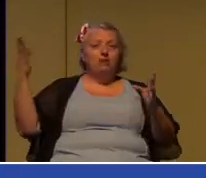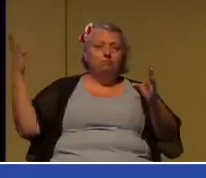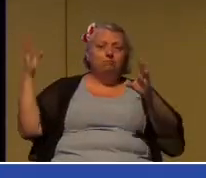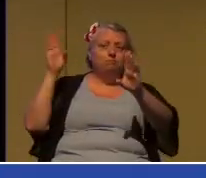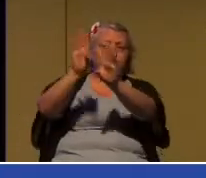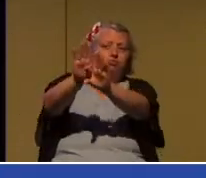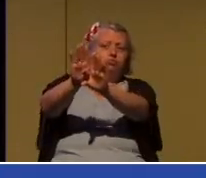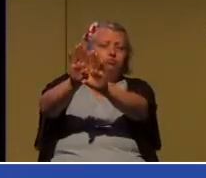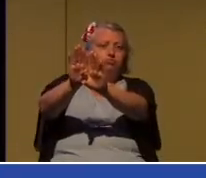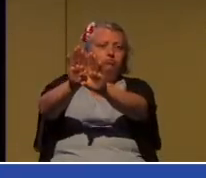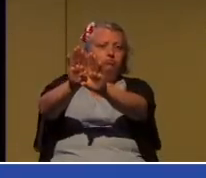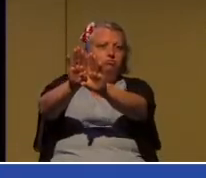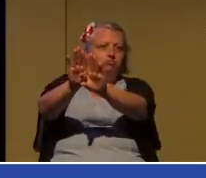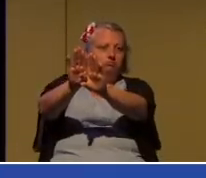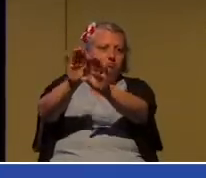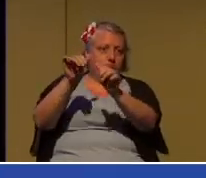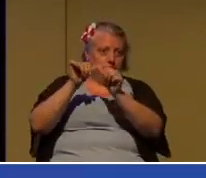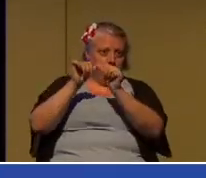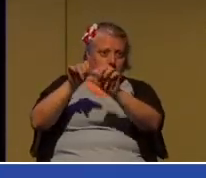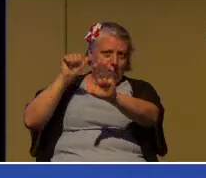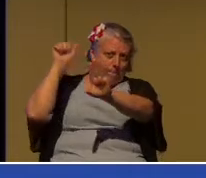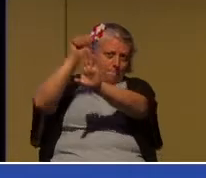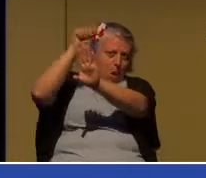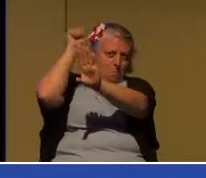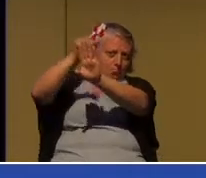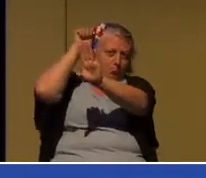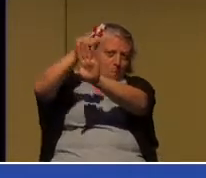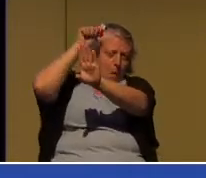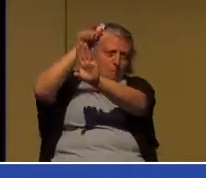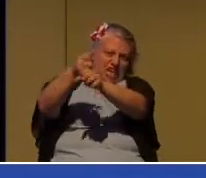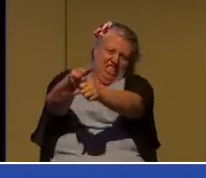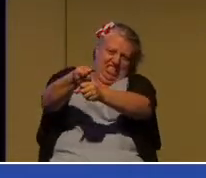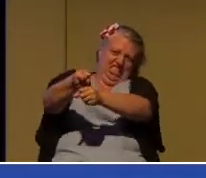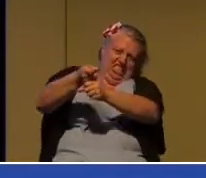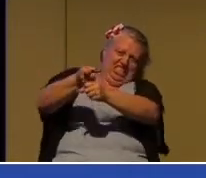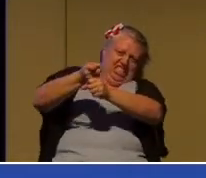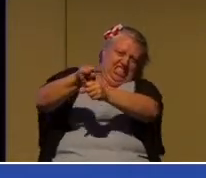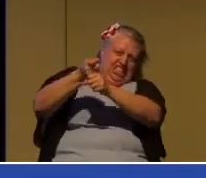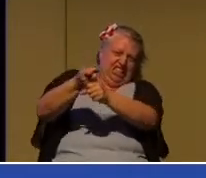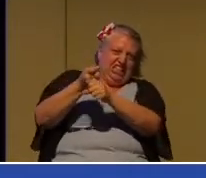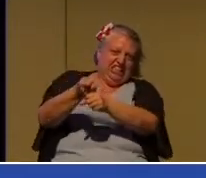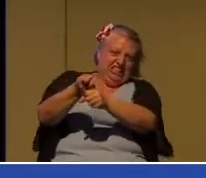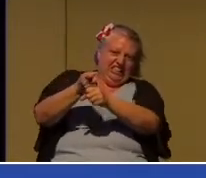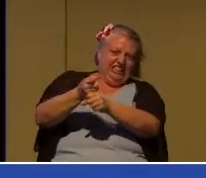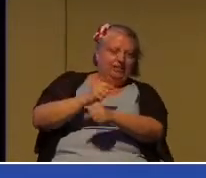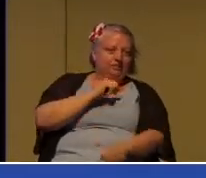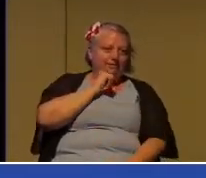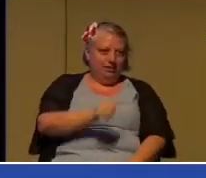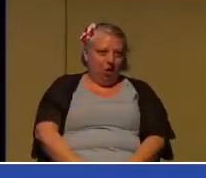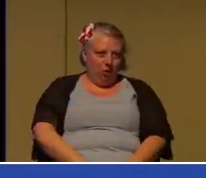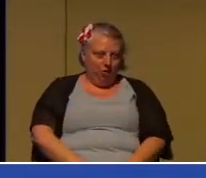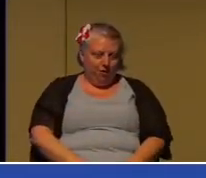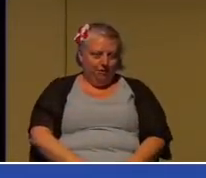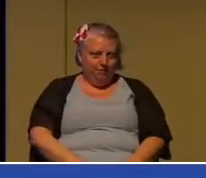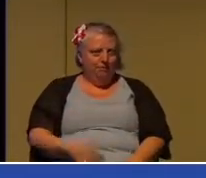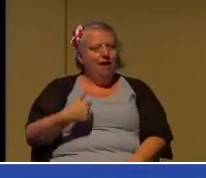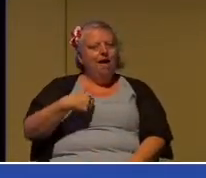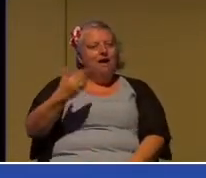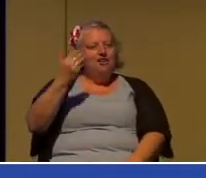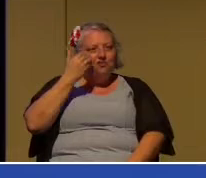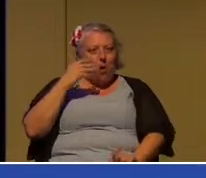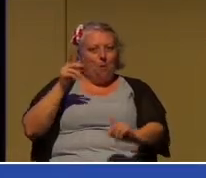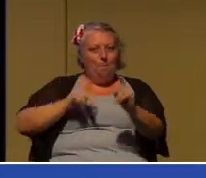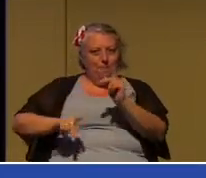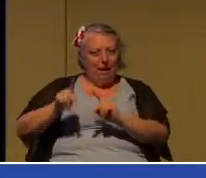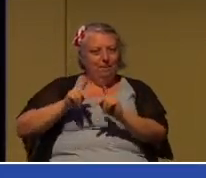Don't try to keep on yanking on it. Don't keep trying to revisit it for the rest of your life. I know people for whom God has